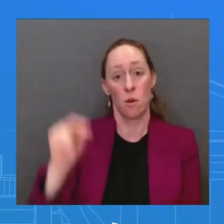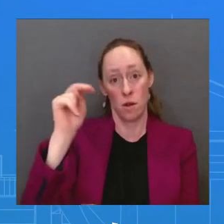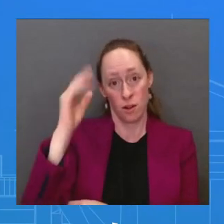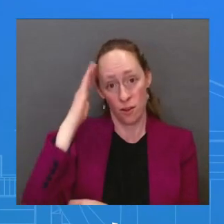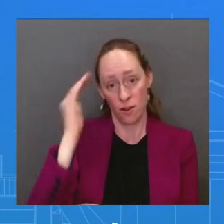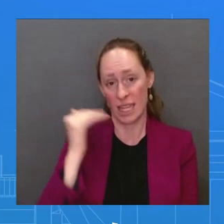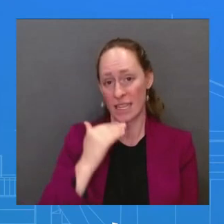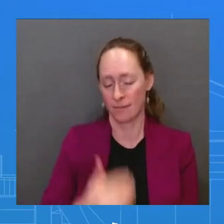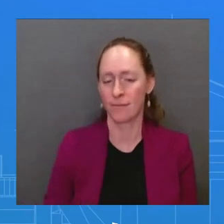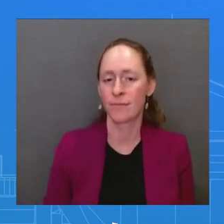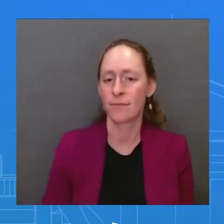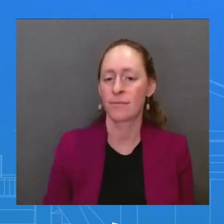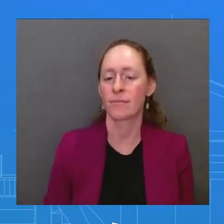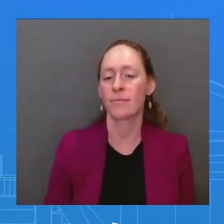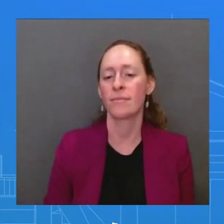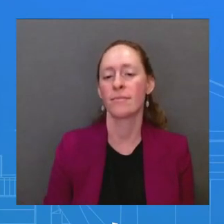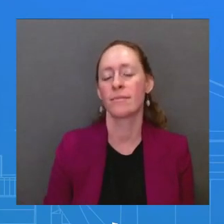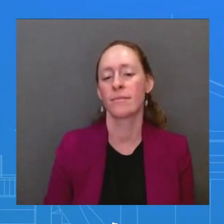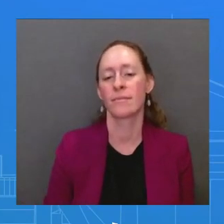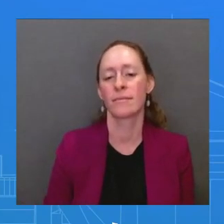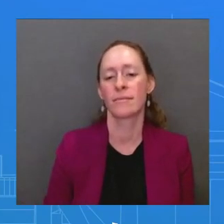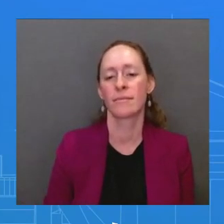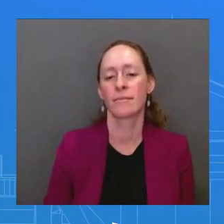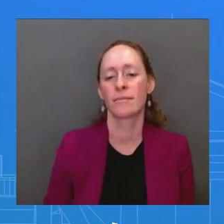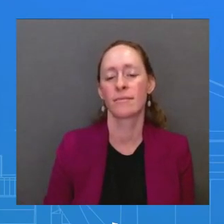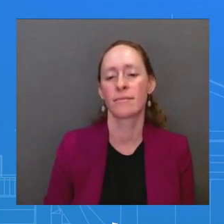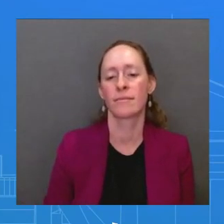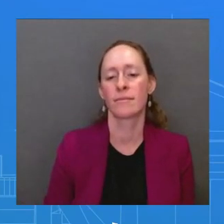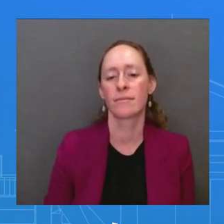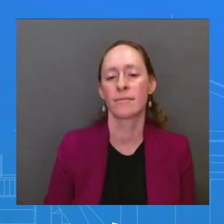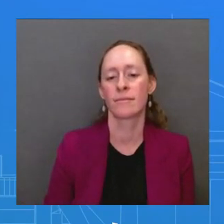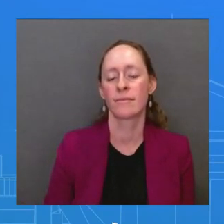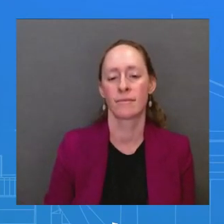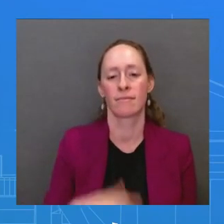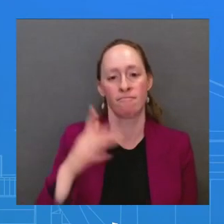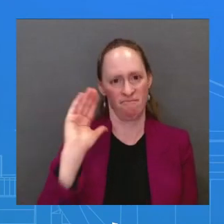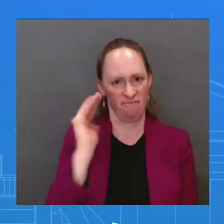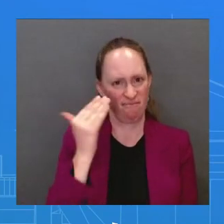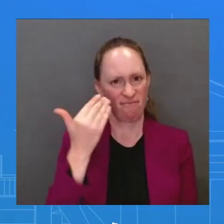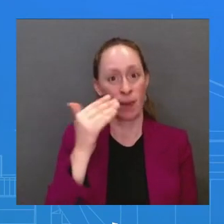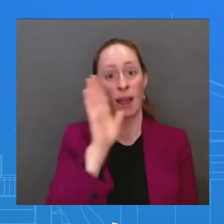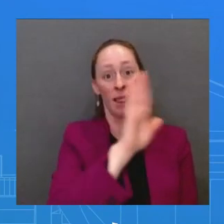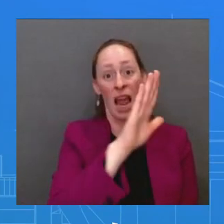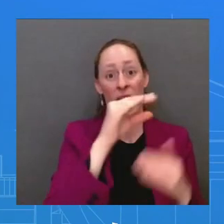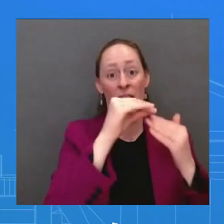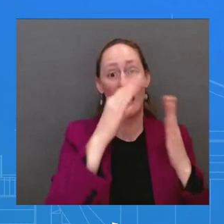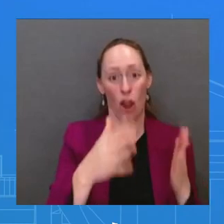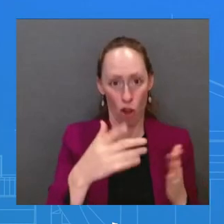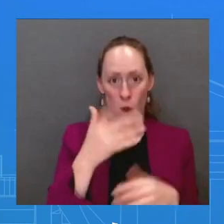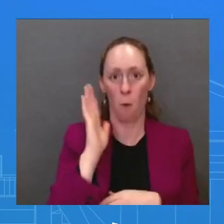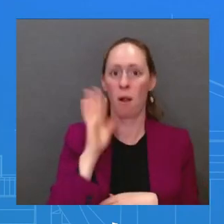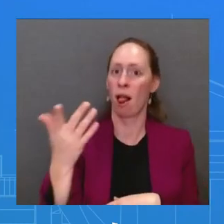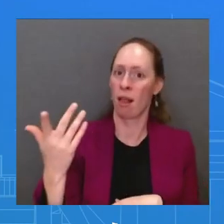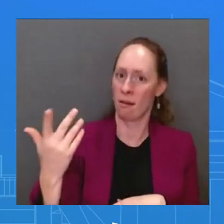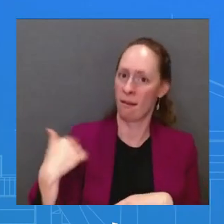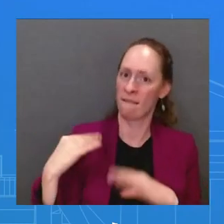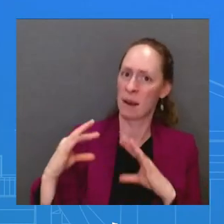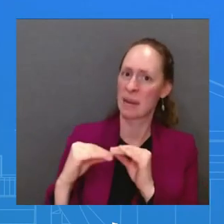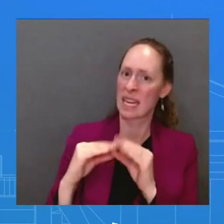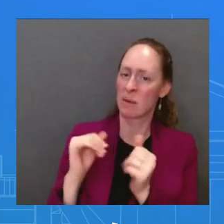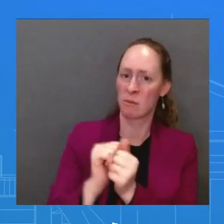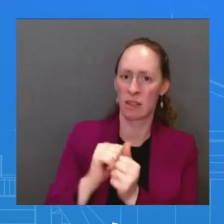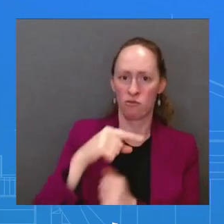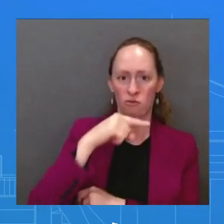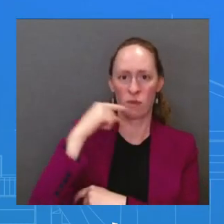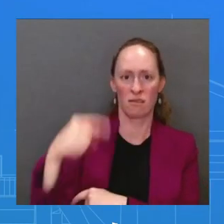Russia. This comes as the White House has recently said arms negotiations between North Korea and Russia were, quote, actively advancing. What is